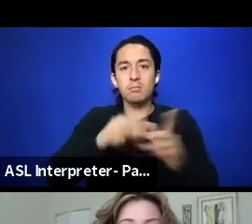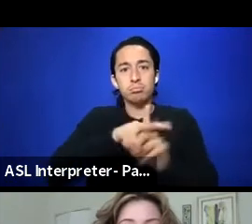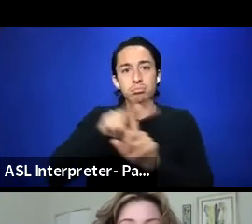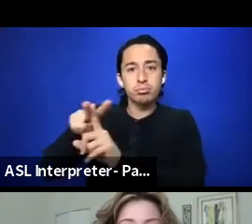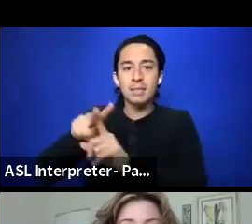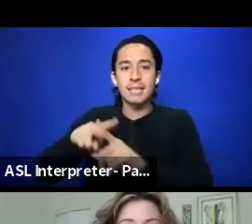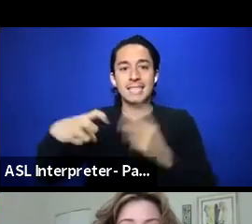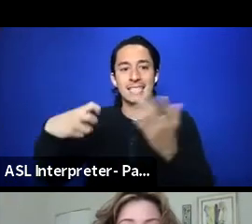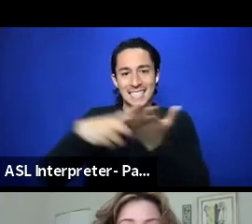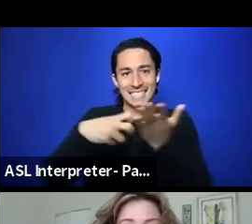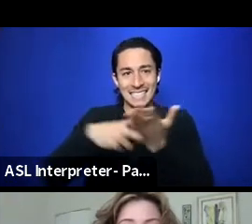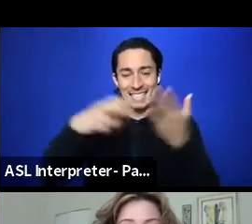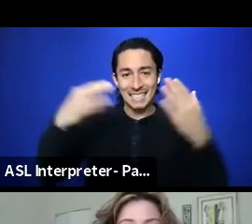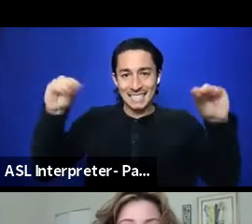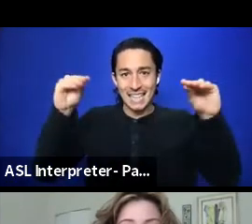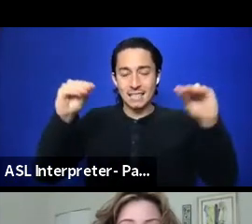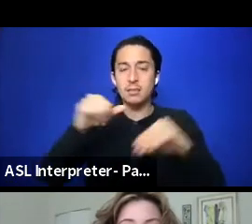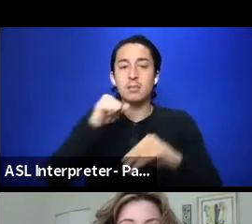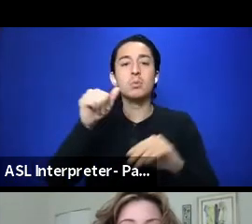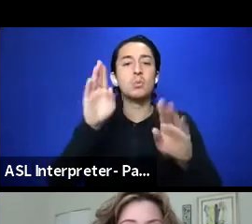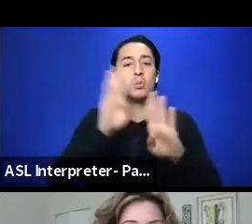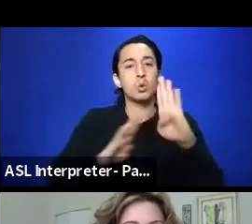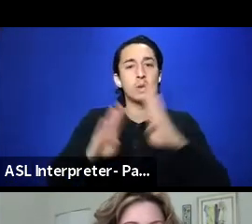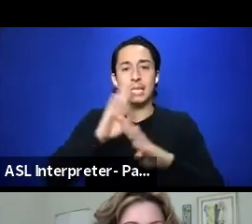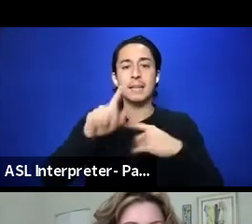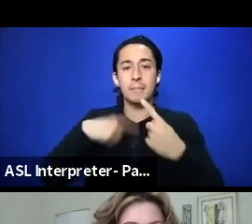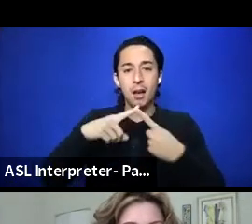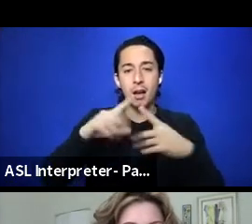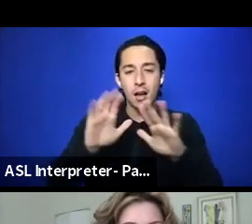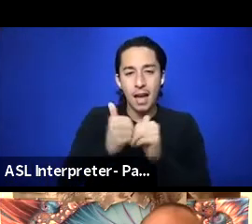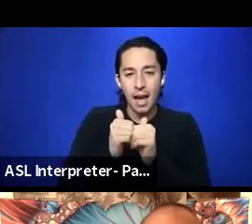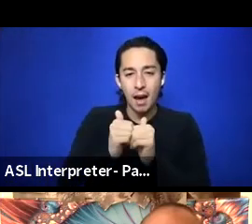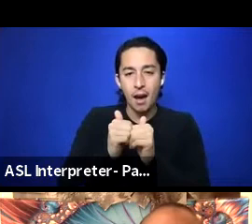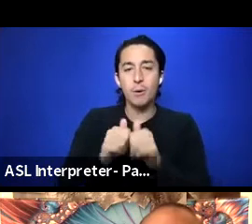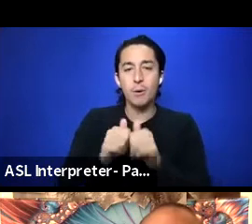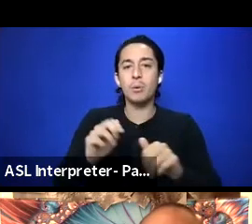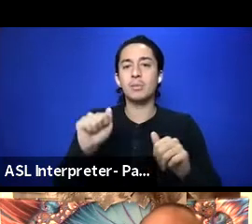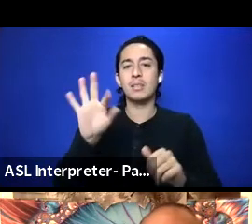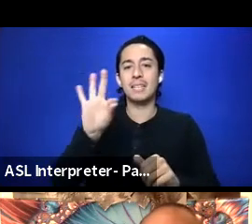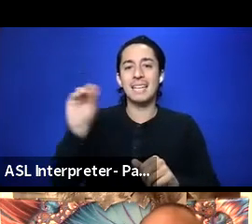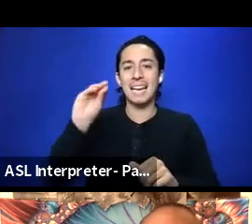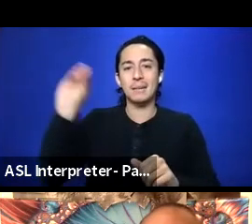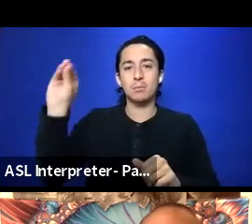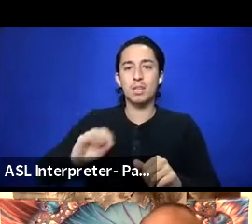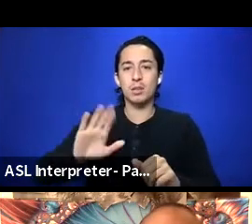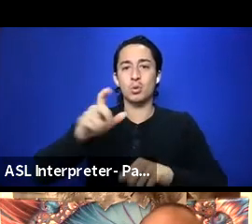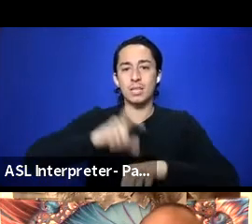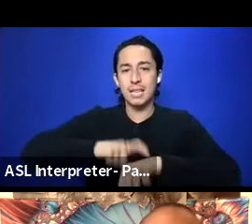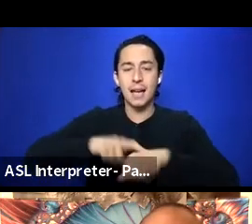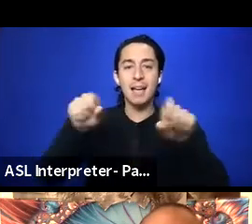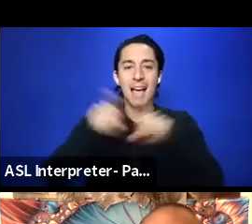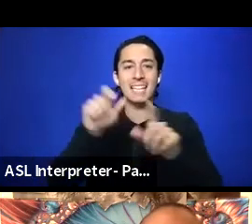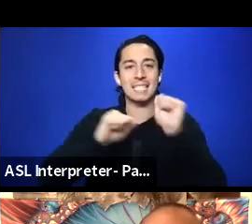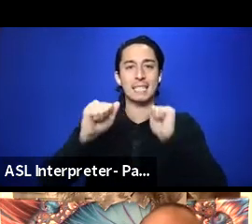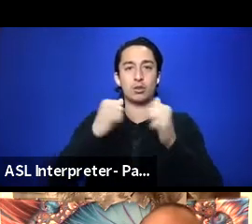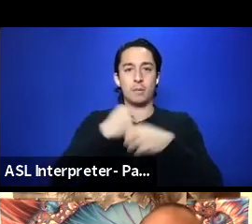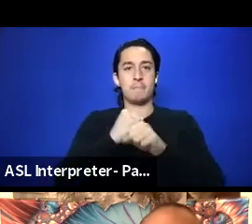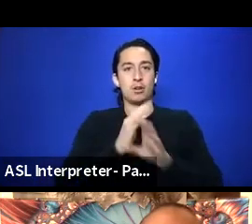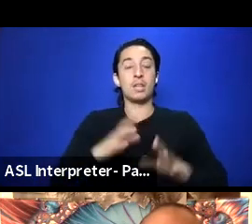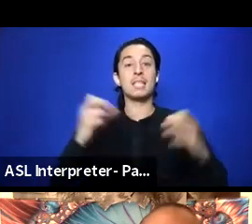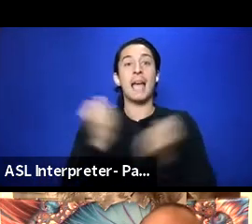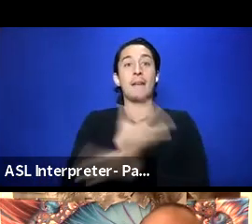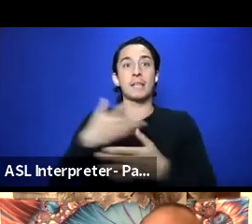worry about ticket sales, worrying about, about how do you really let people into what 90% of your time as a theater maker are, it's everything before the curtain goes up,